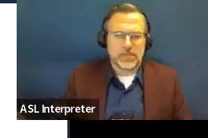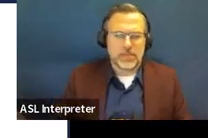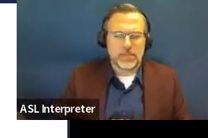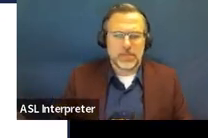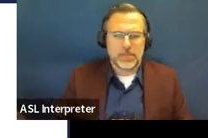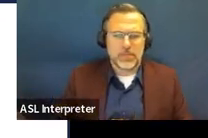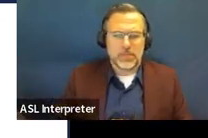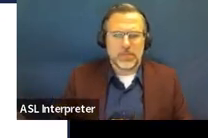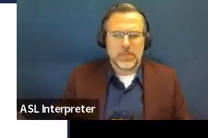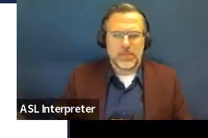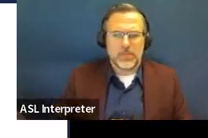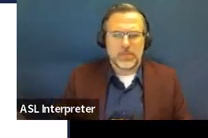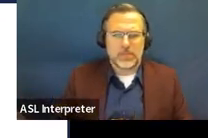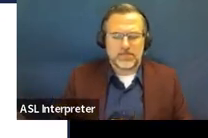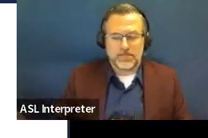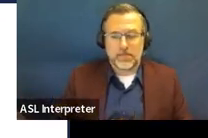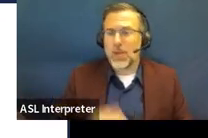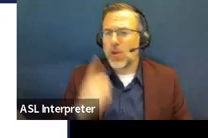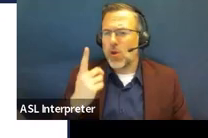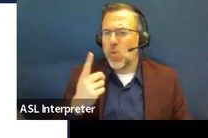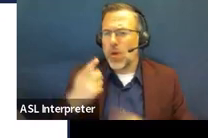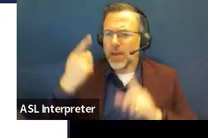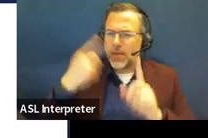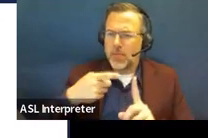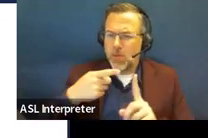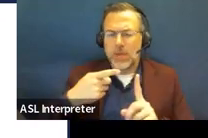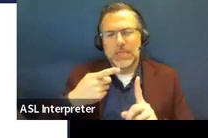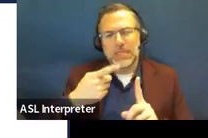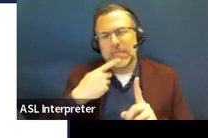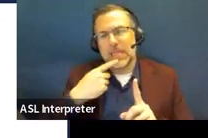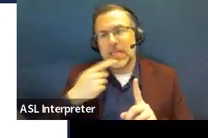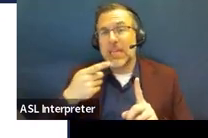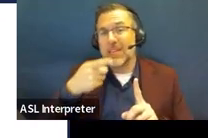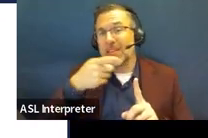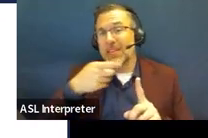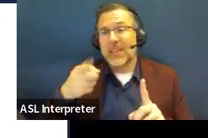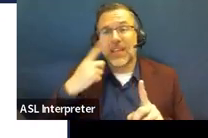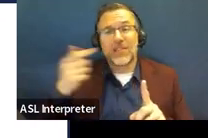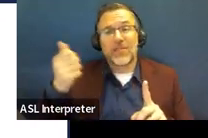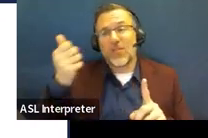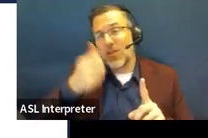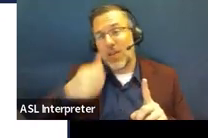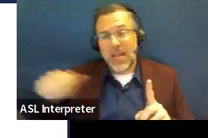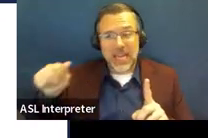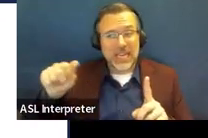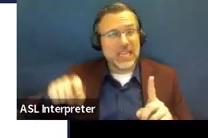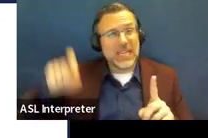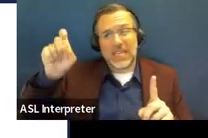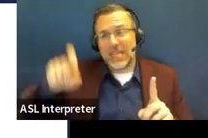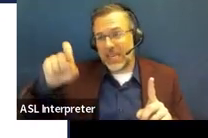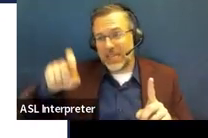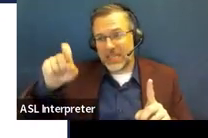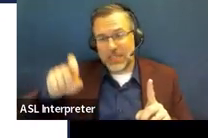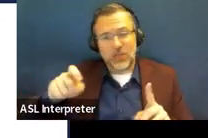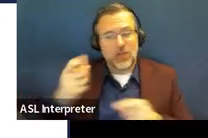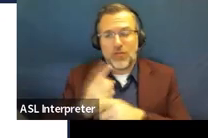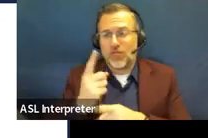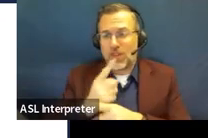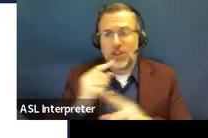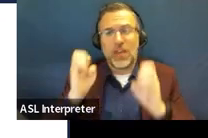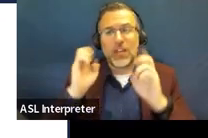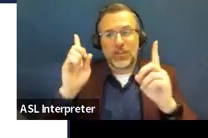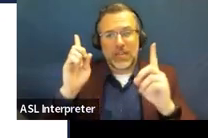point saying that this is determining any necessary modifications and adaptations in the regular ed programming if